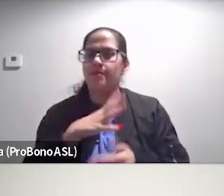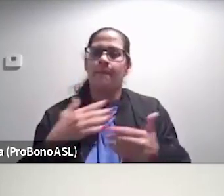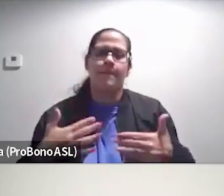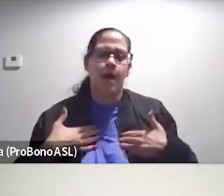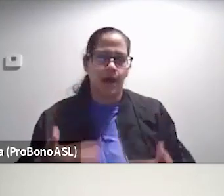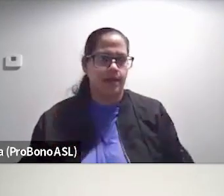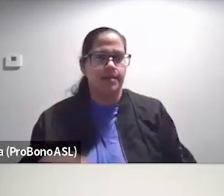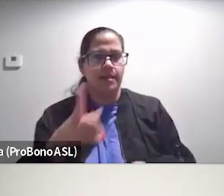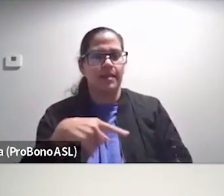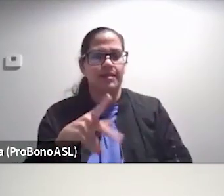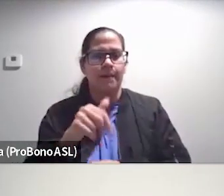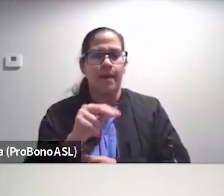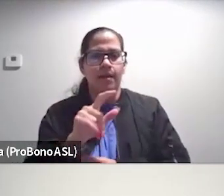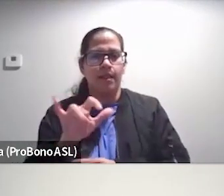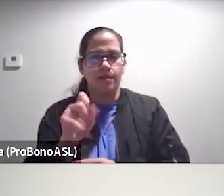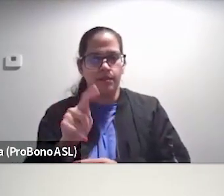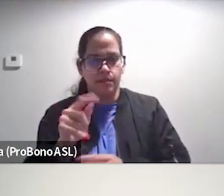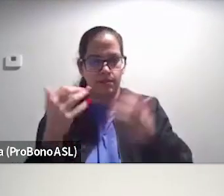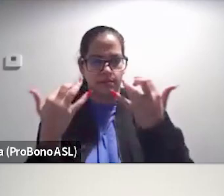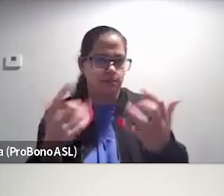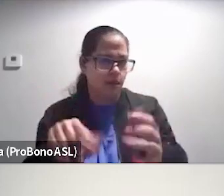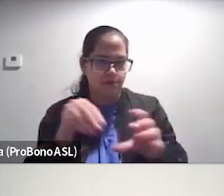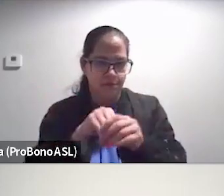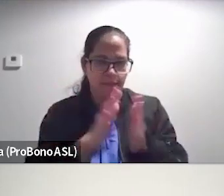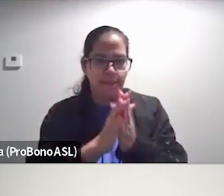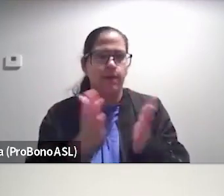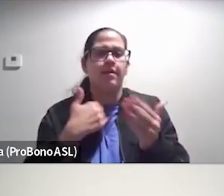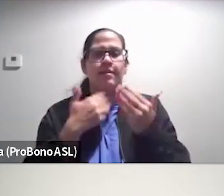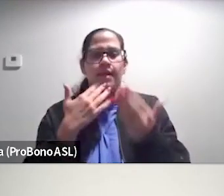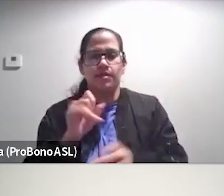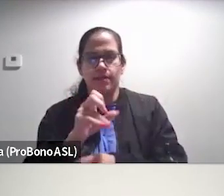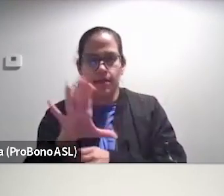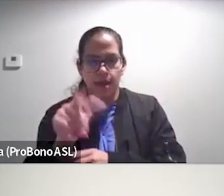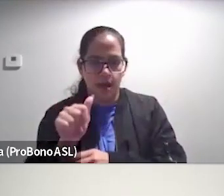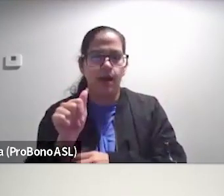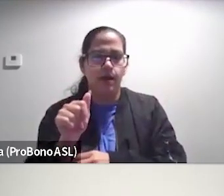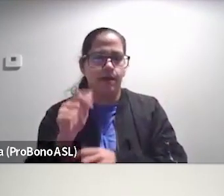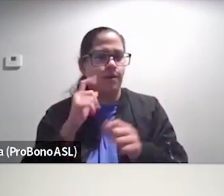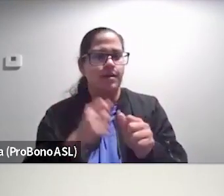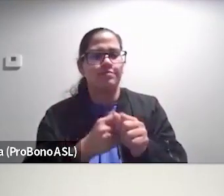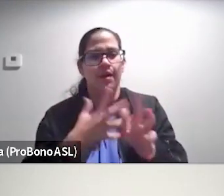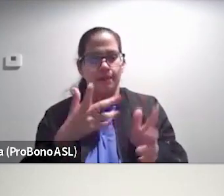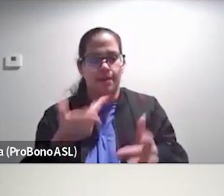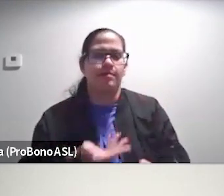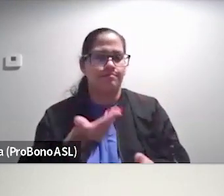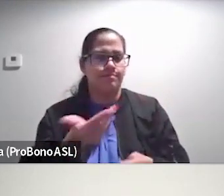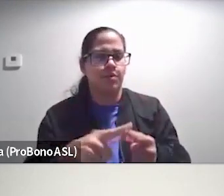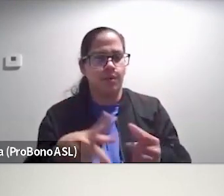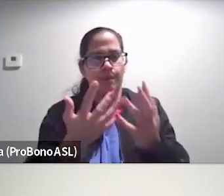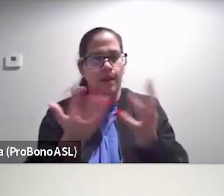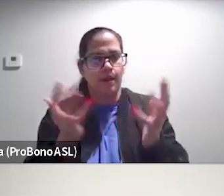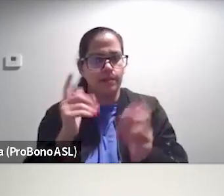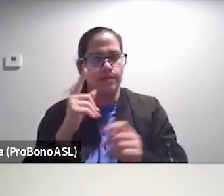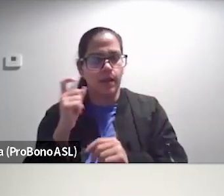Um, these panelists are all in here and I want to thank Jessica for expanding this invitation to the panelists because